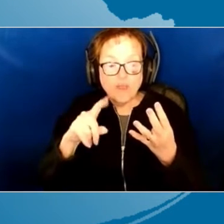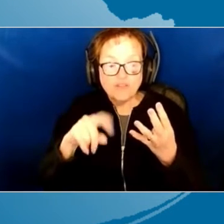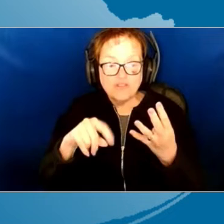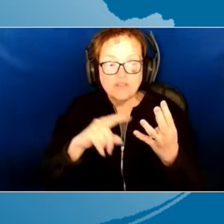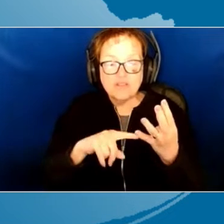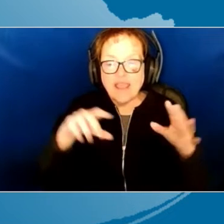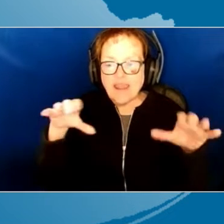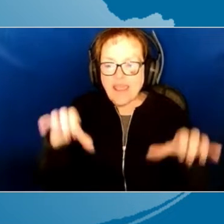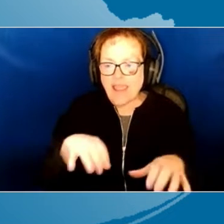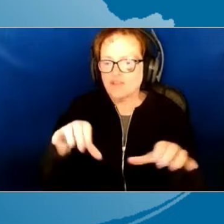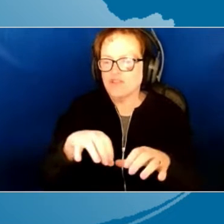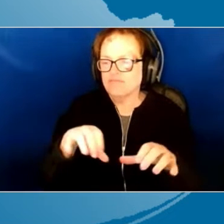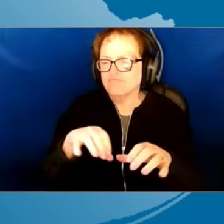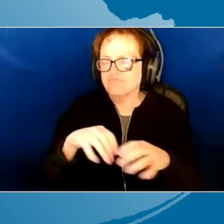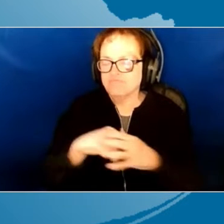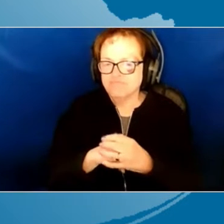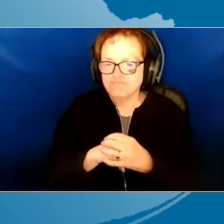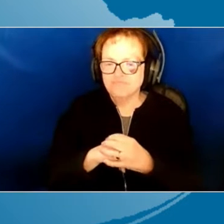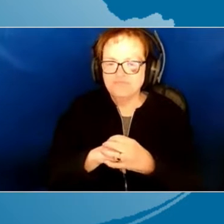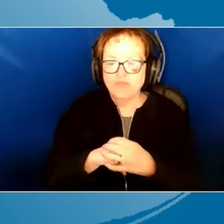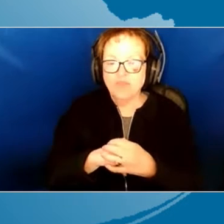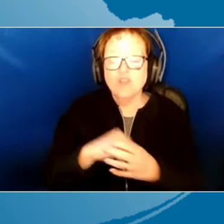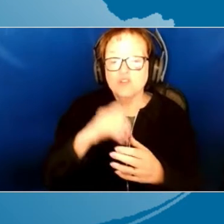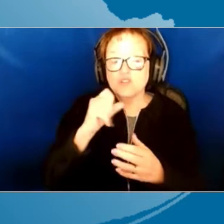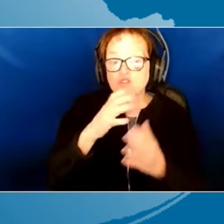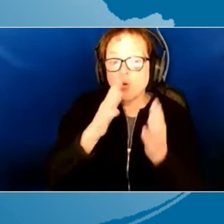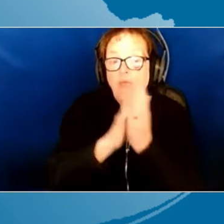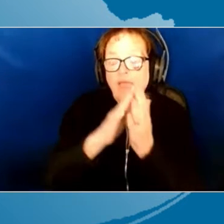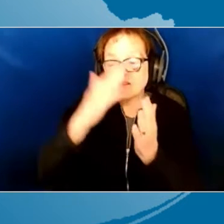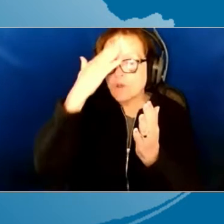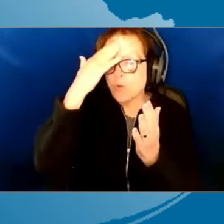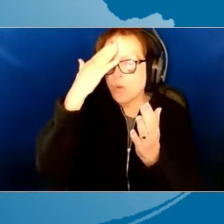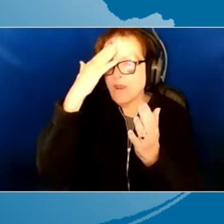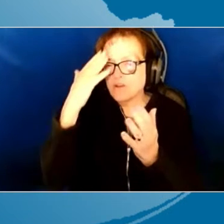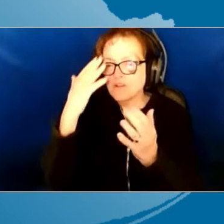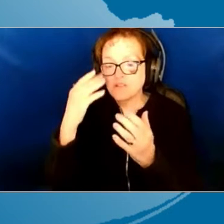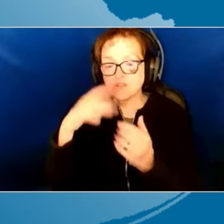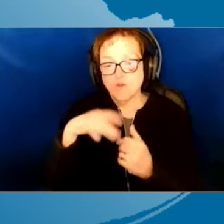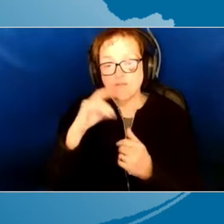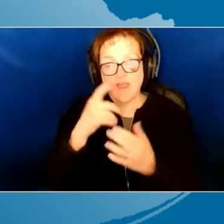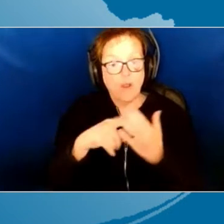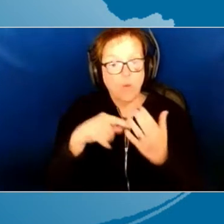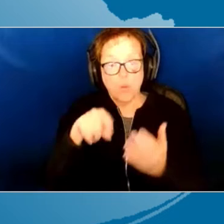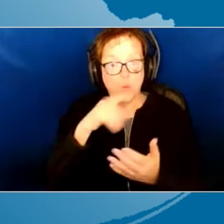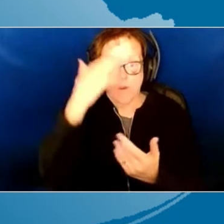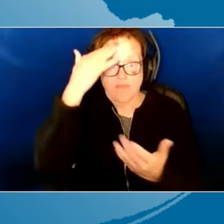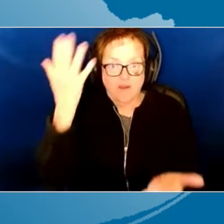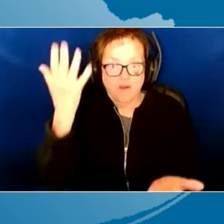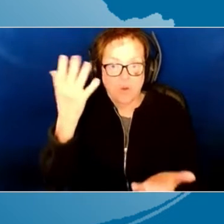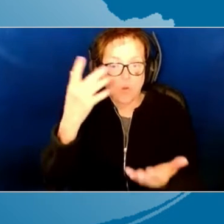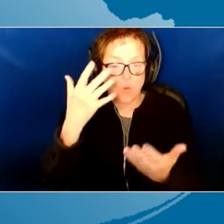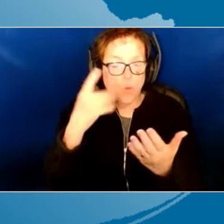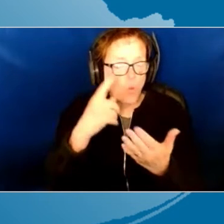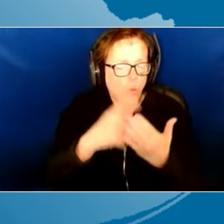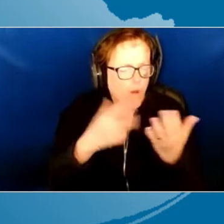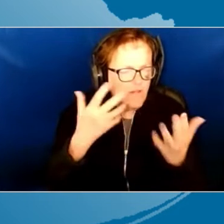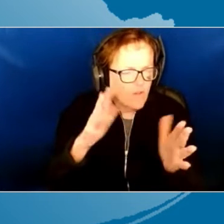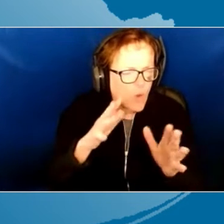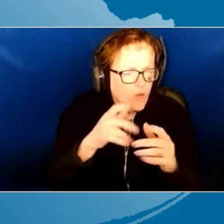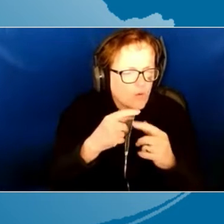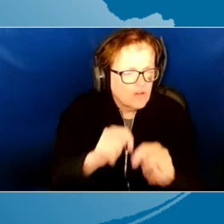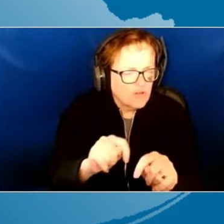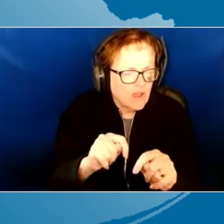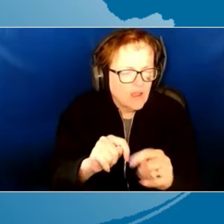questions. And so we ask awareness questions to find out what they know, find out what they've tried. We ask